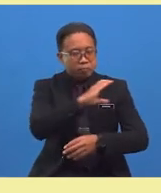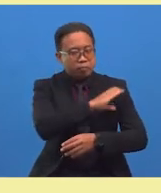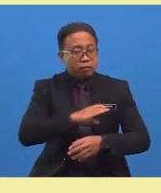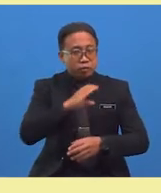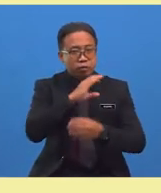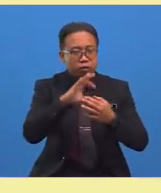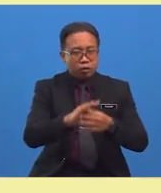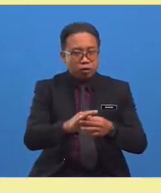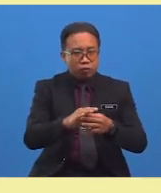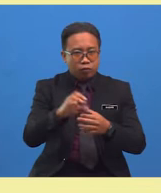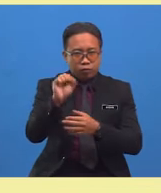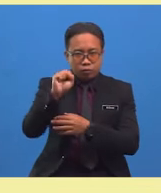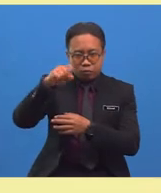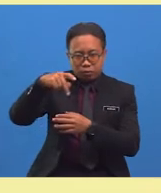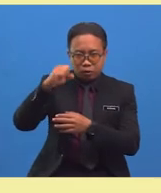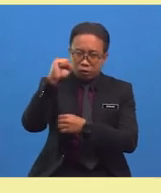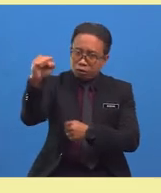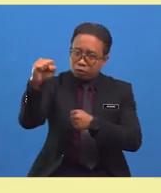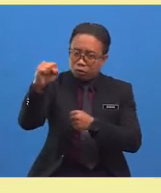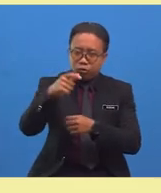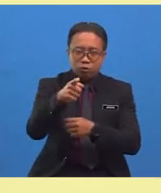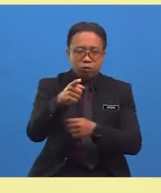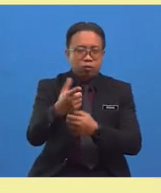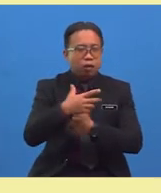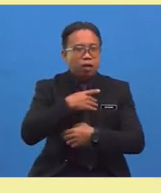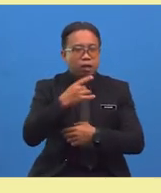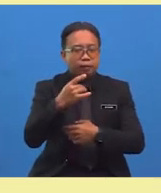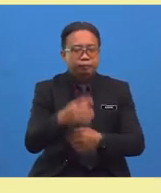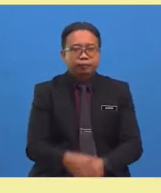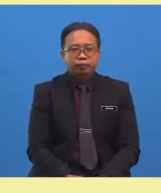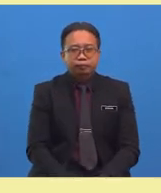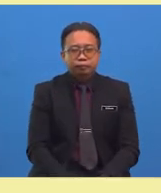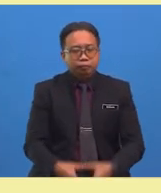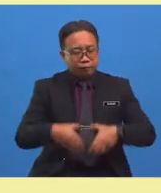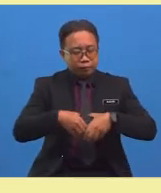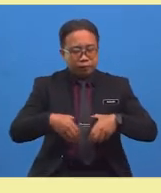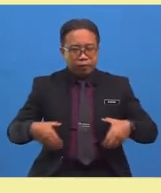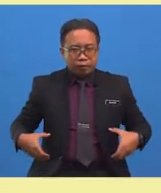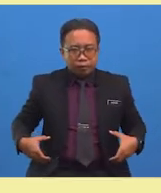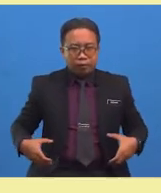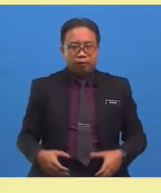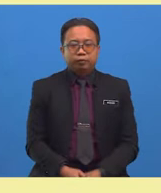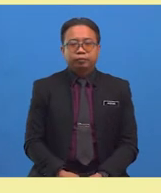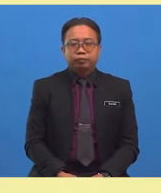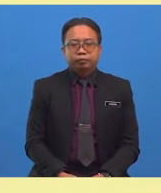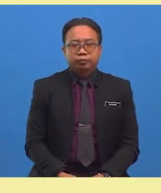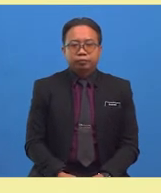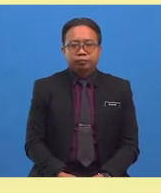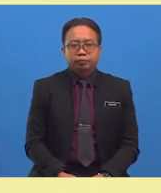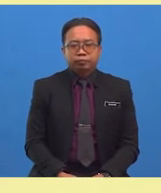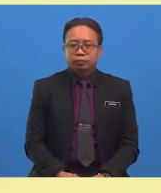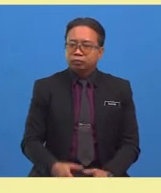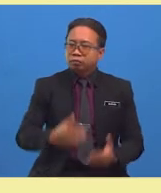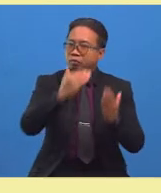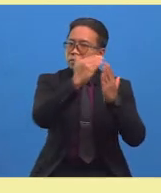of the superhero that you like. For example, brave. On one side,